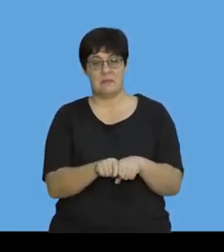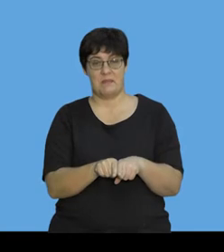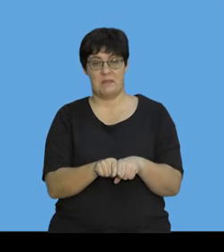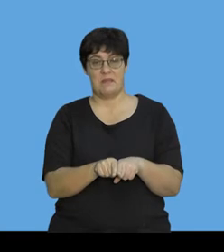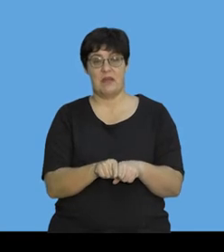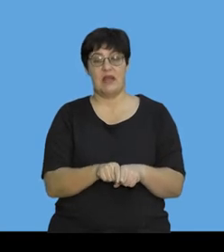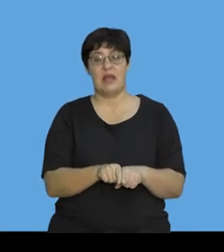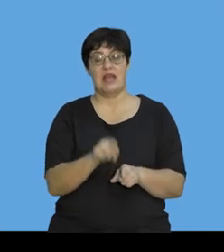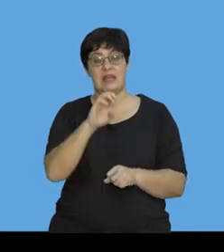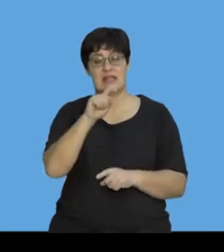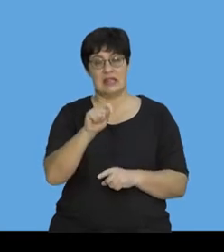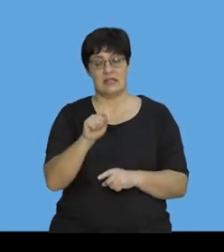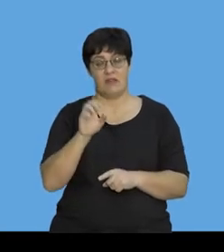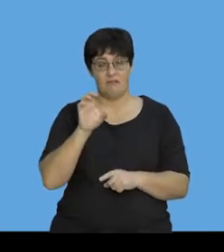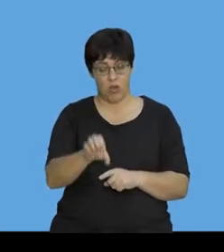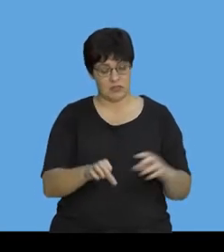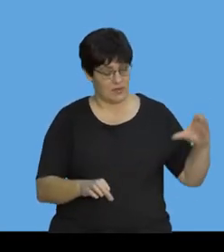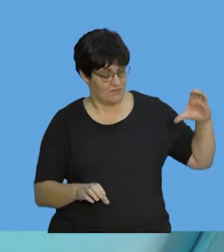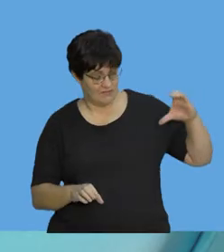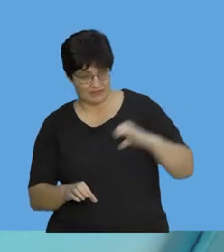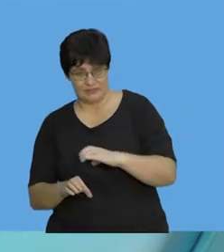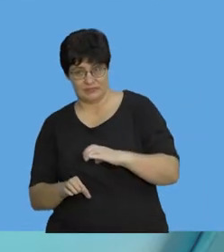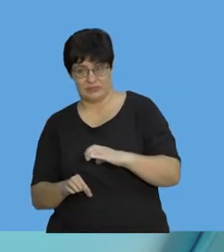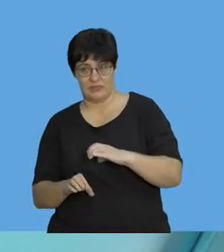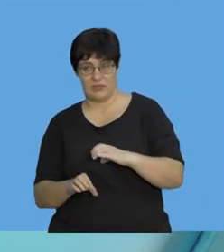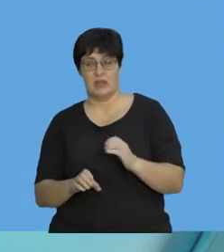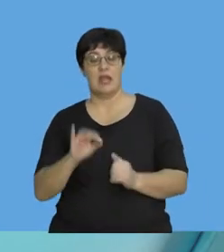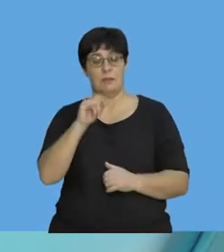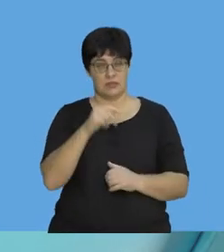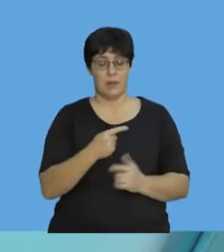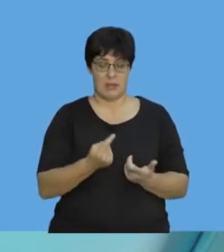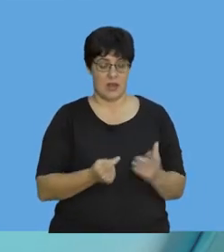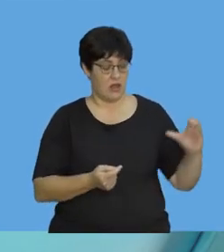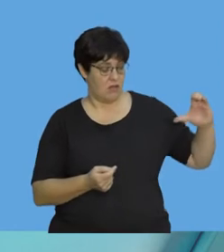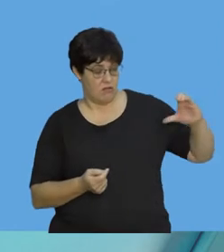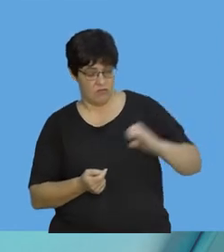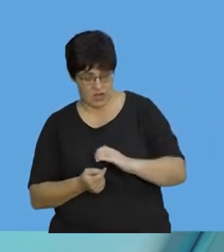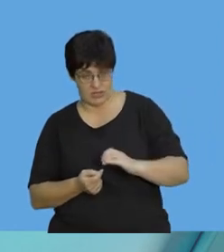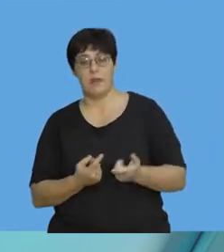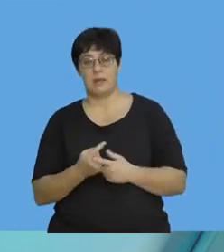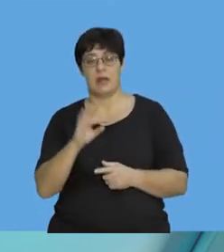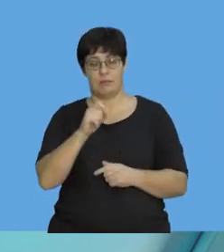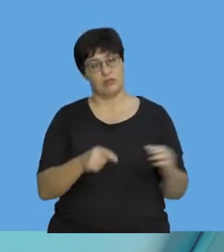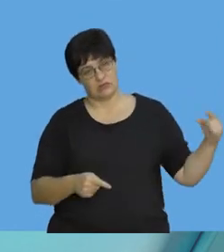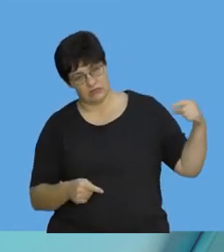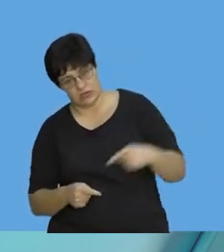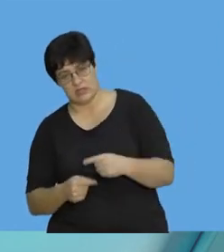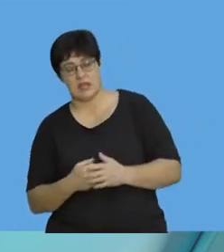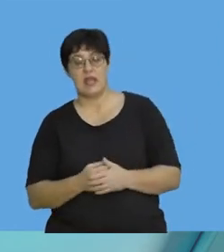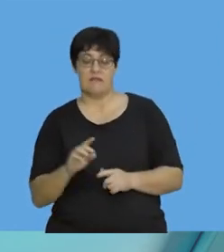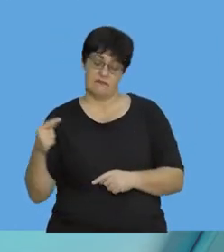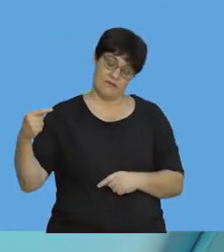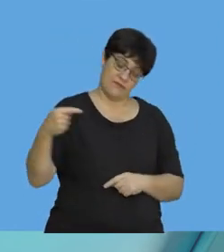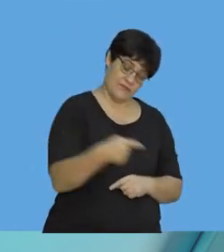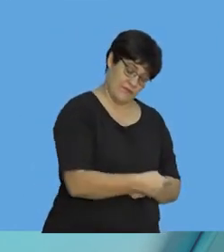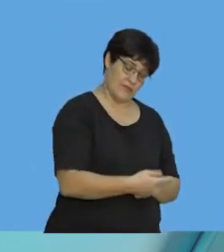direction of the net force. So, if my net force is to the right, impulse is to the right. If